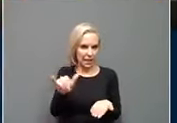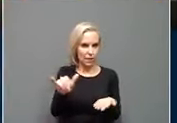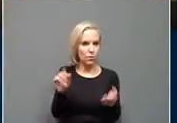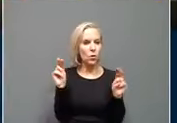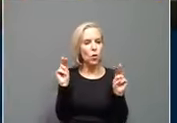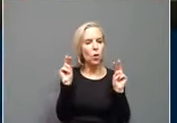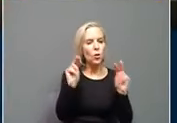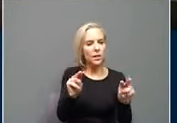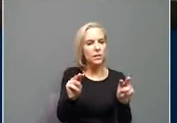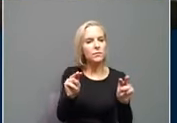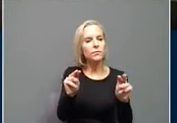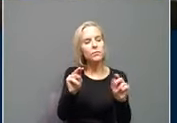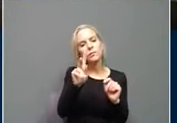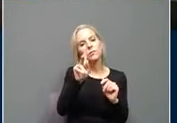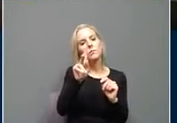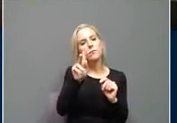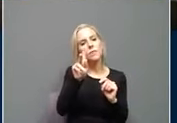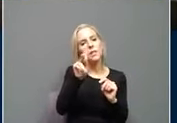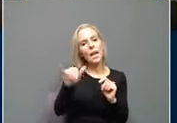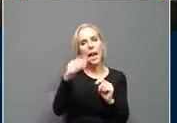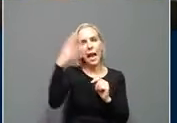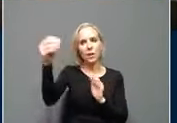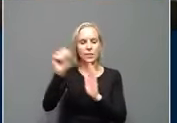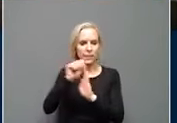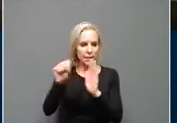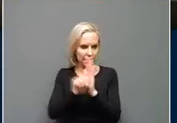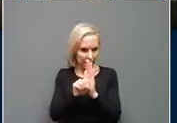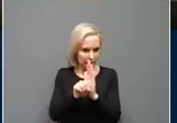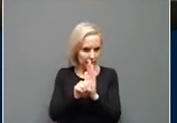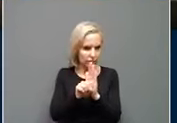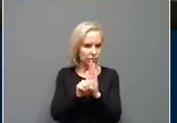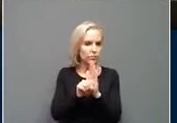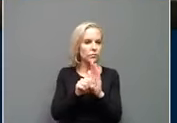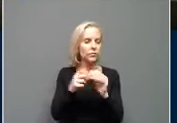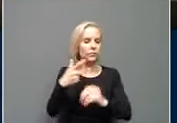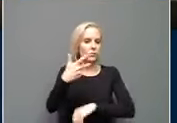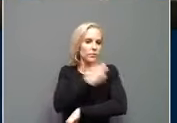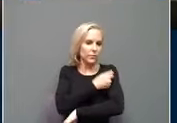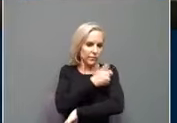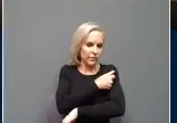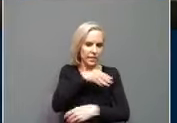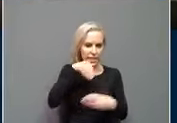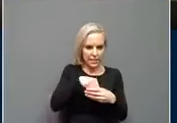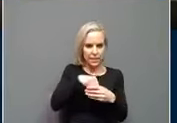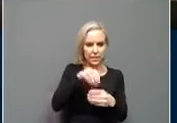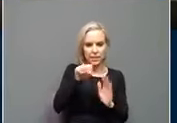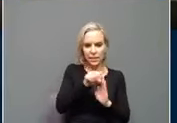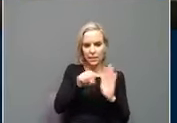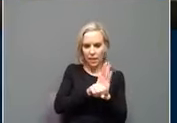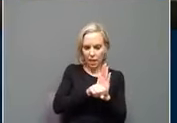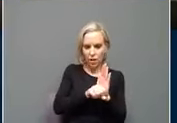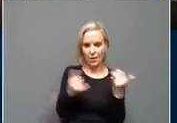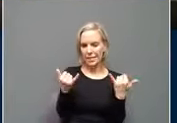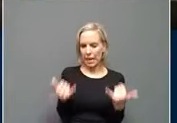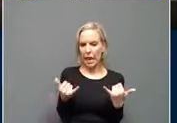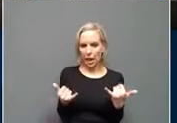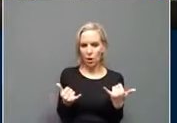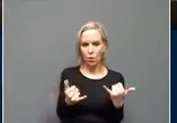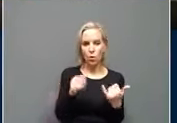Kentuckians out of state and we look at how many of those we vaccinated are in state right now, we believe 1